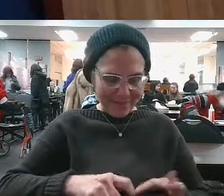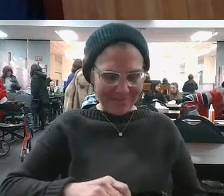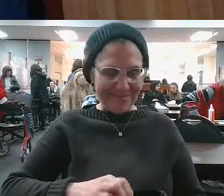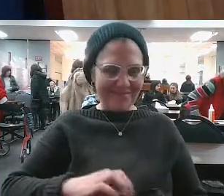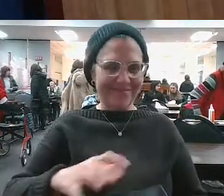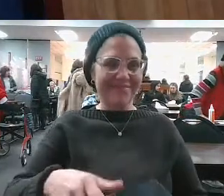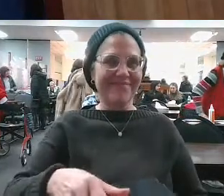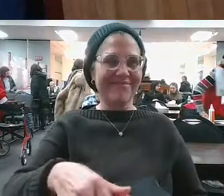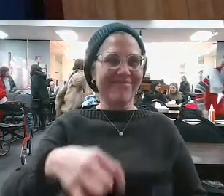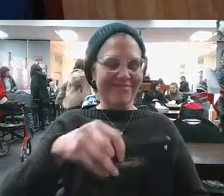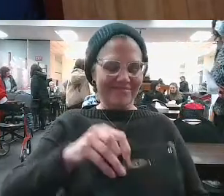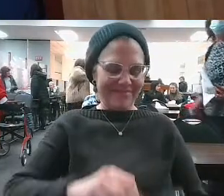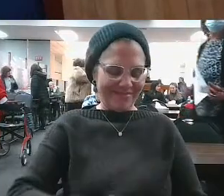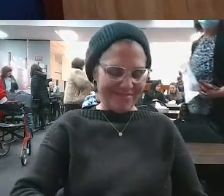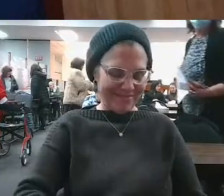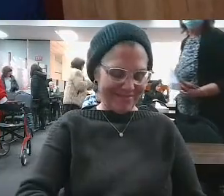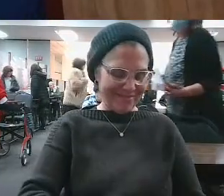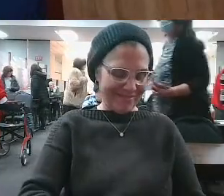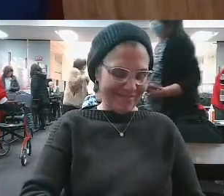Sometimes you can.